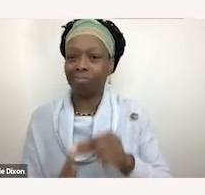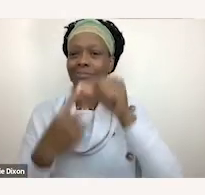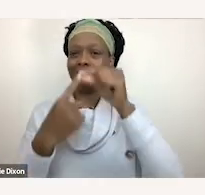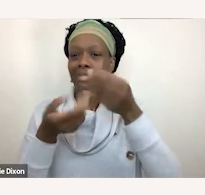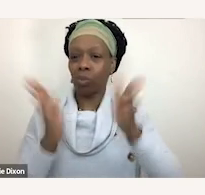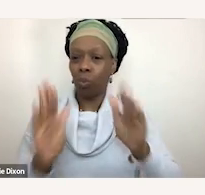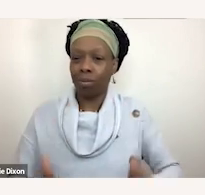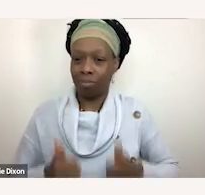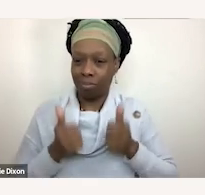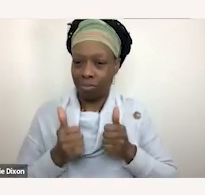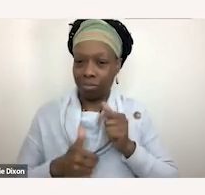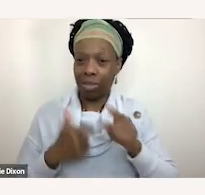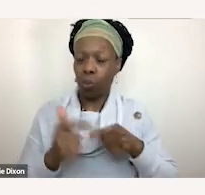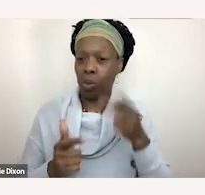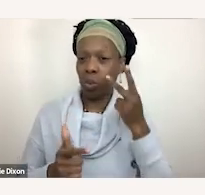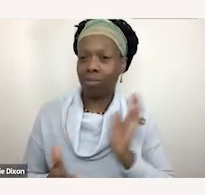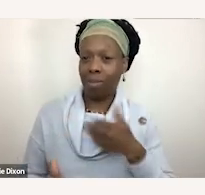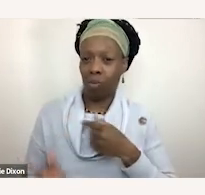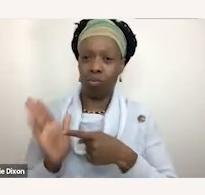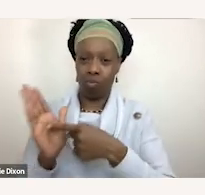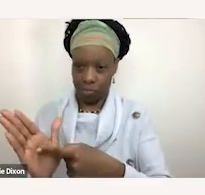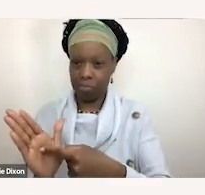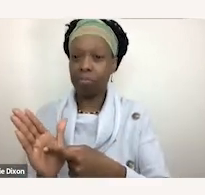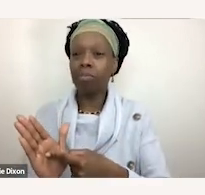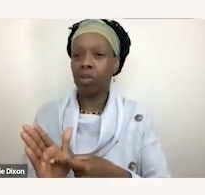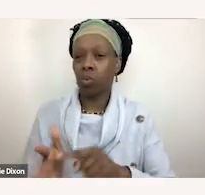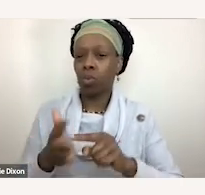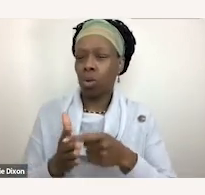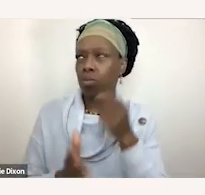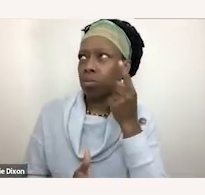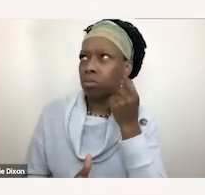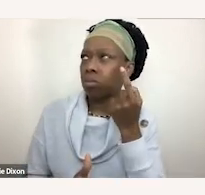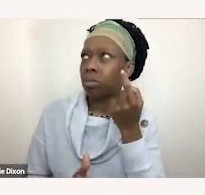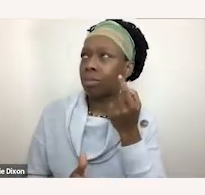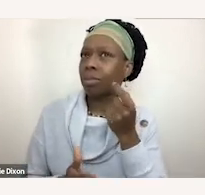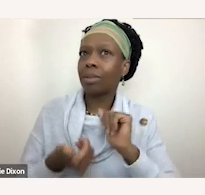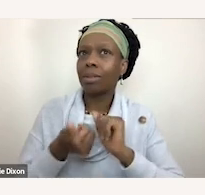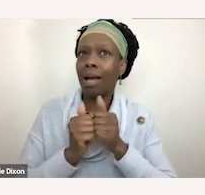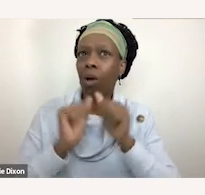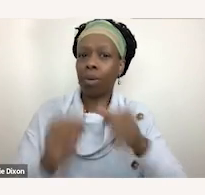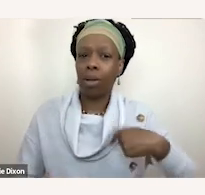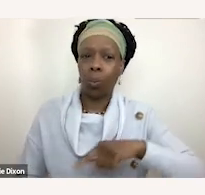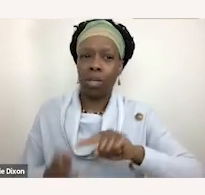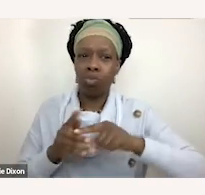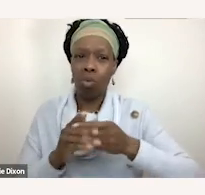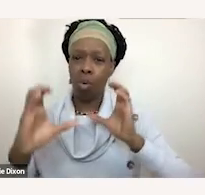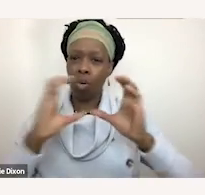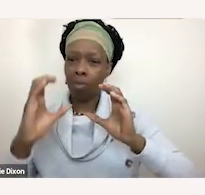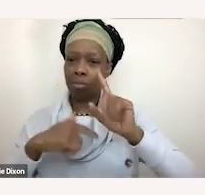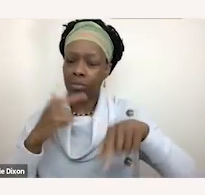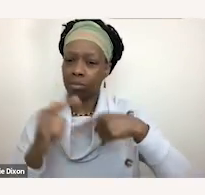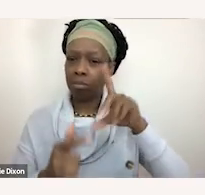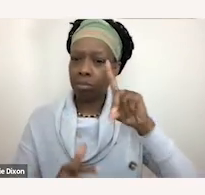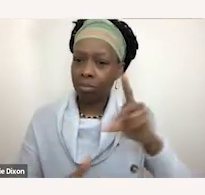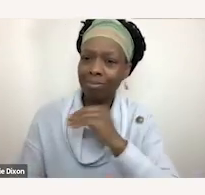it really starts to, you know, form the picture of not only how can we start talking about disability, but how do we start thinking